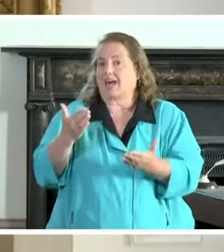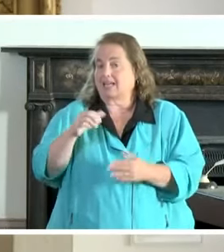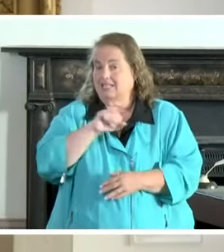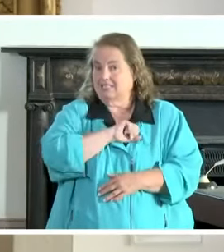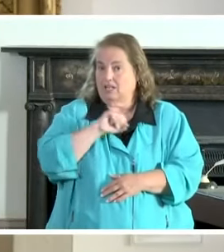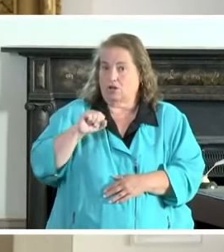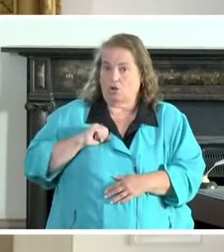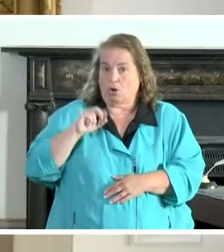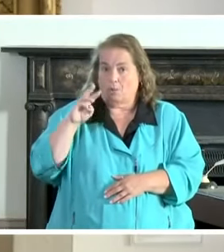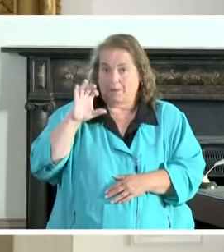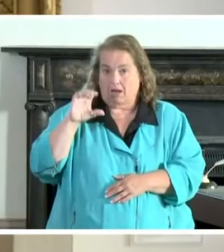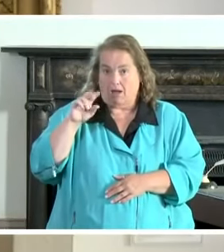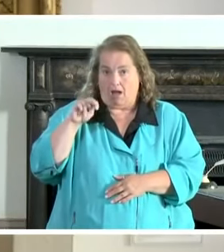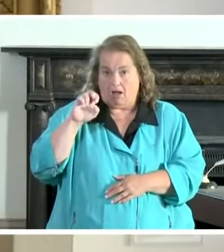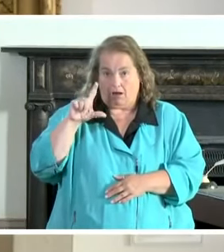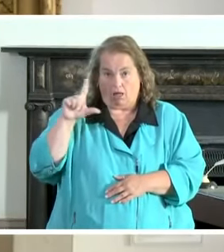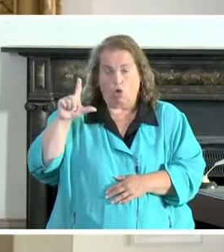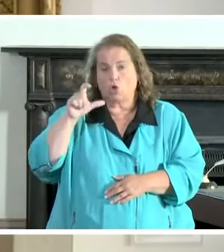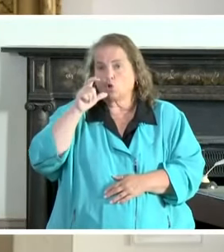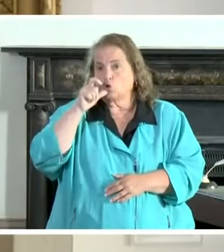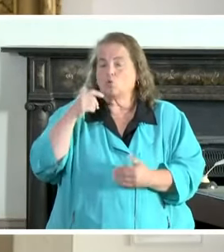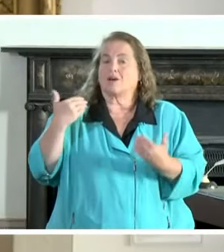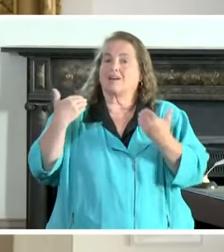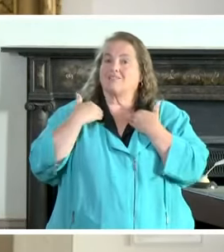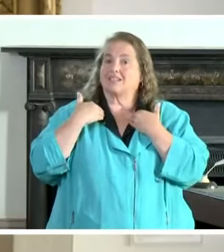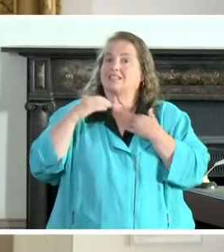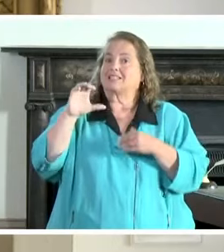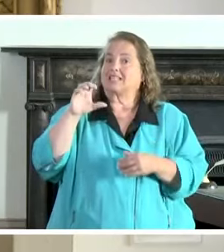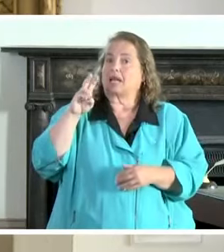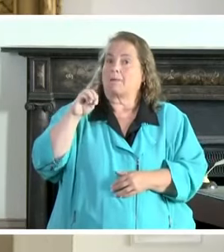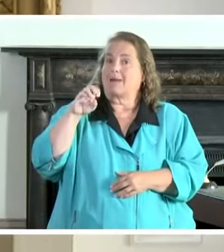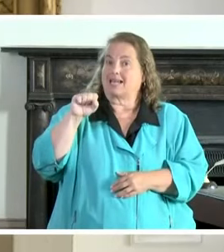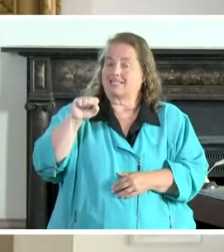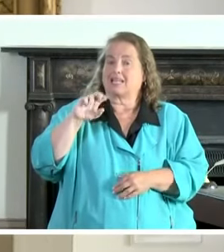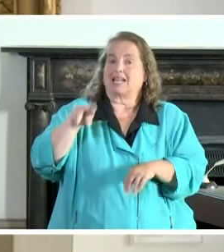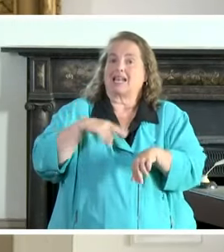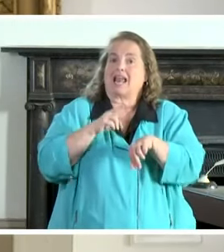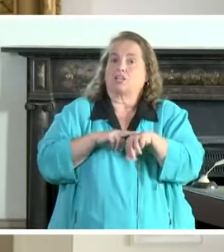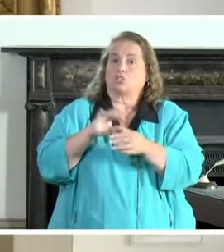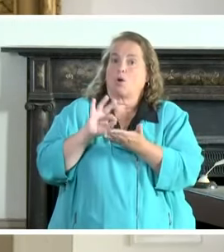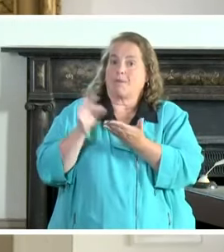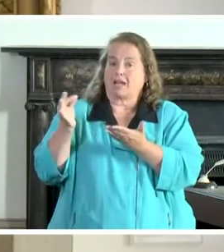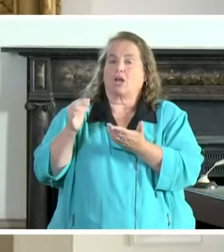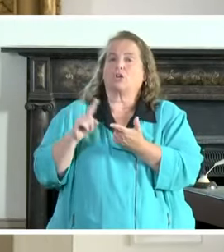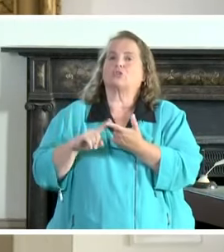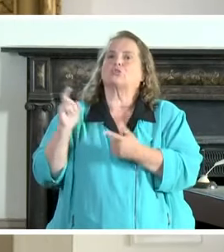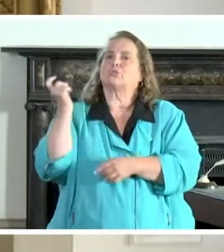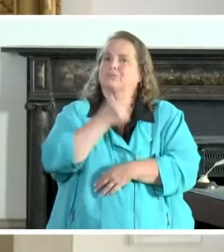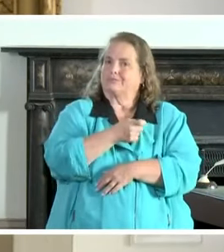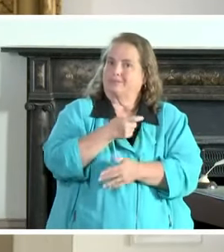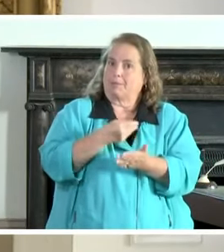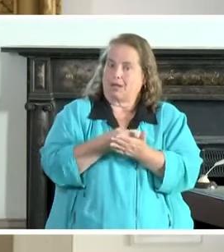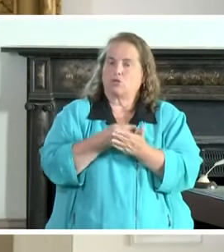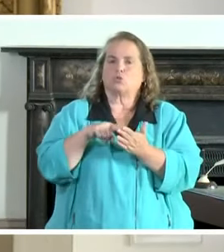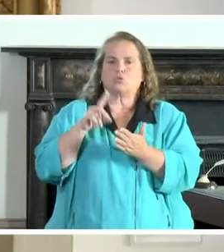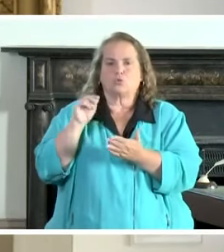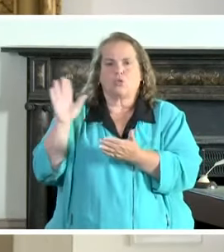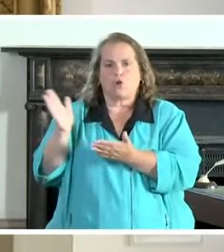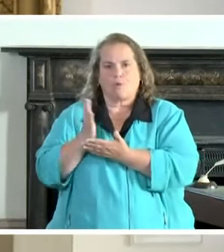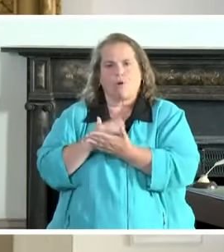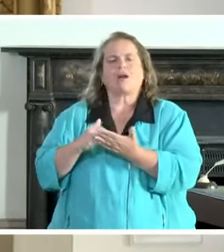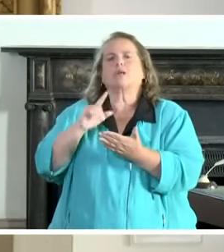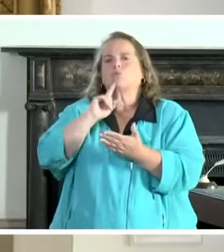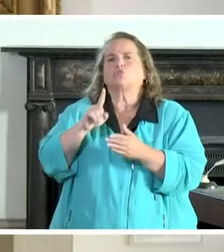convince the the cms national medicaid to chip in and do their part this was truly a joint